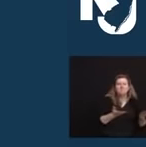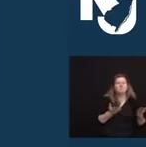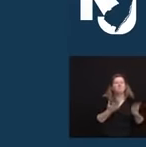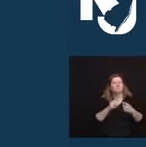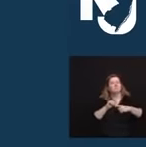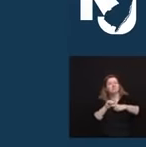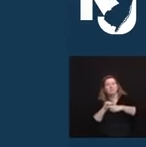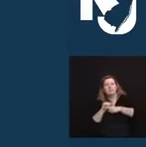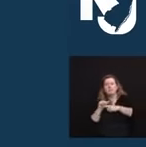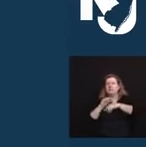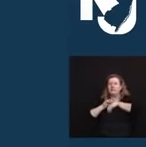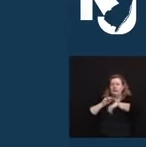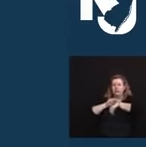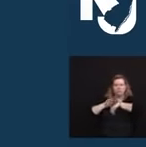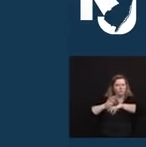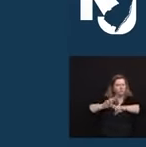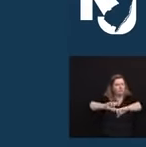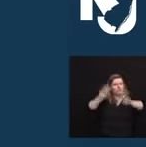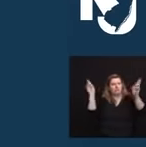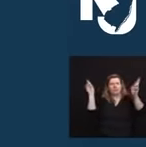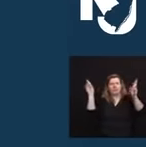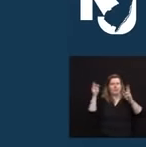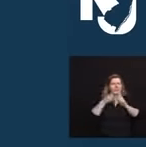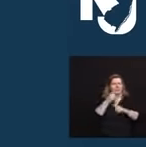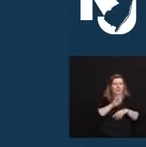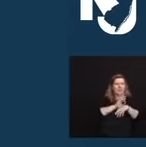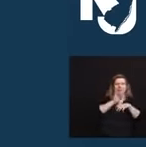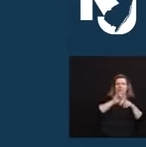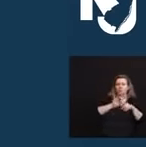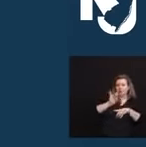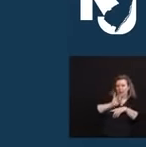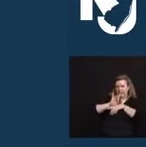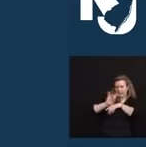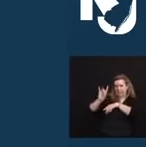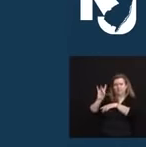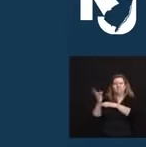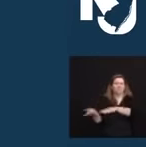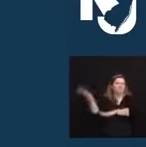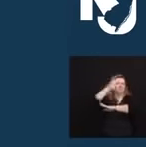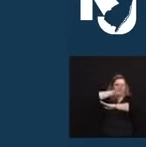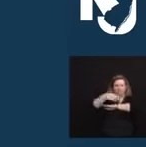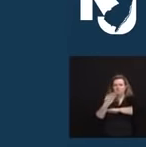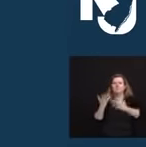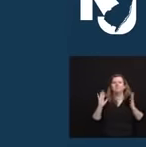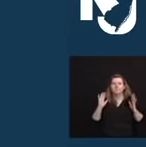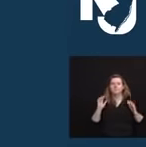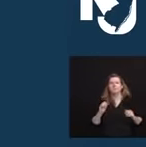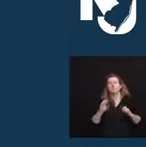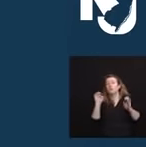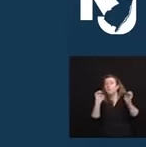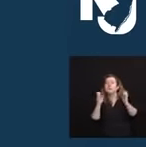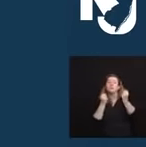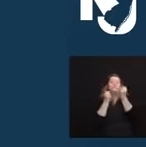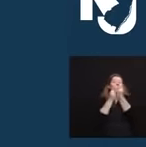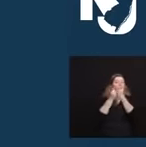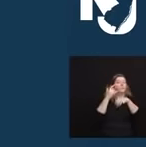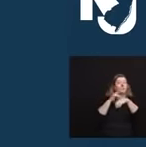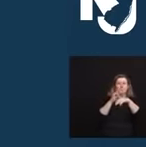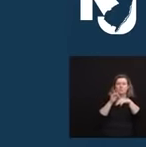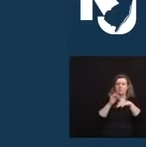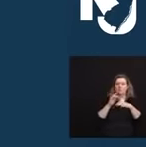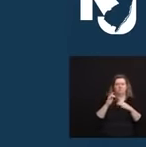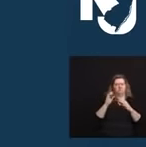to 8 p.m. daily with emergency support available 24-7. The helpline can also provide connection to other